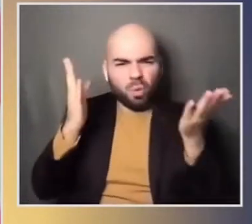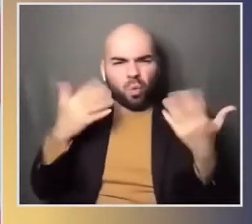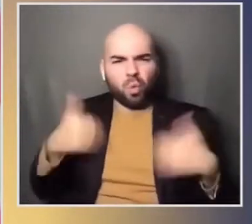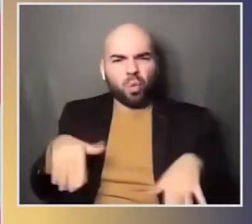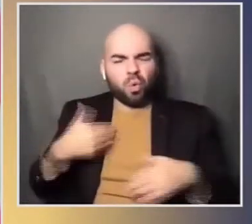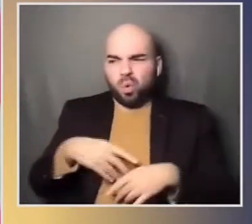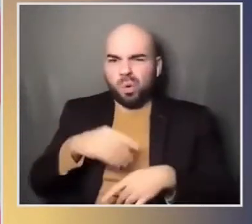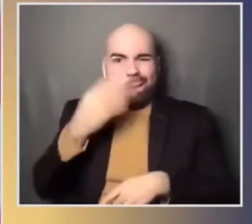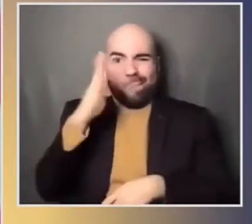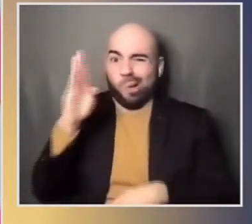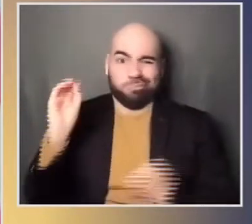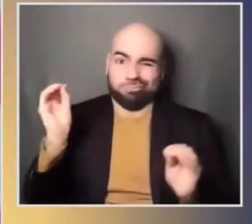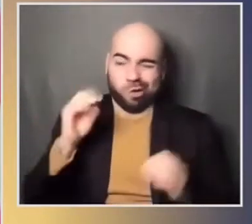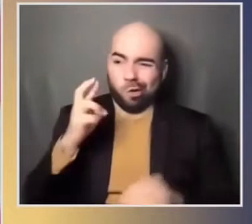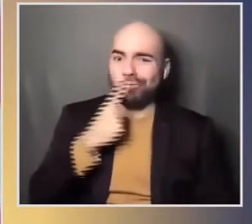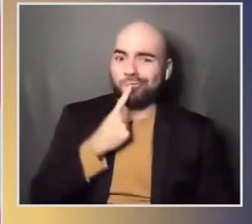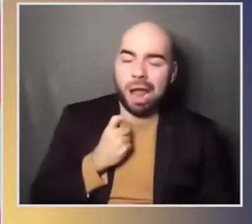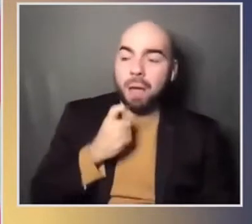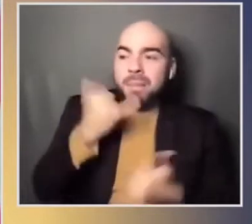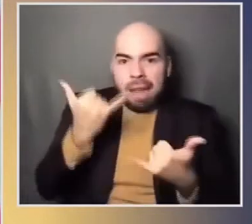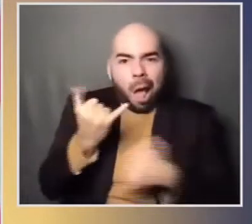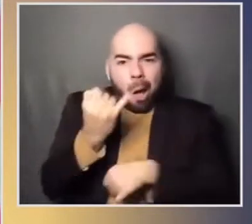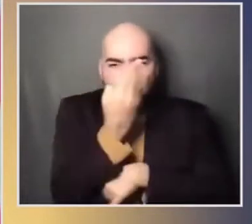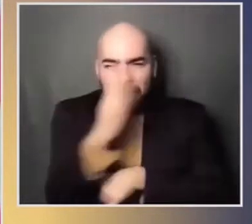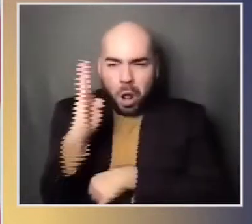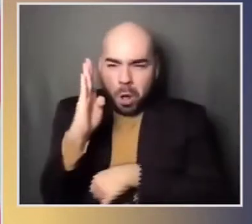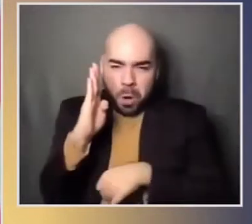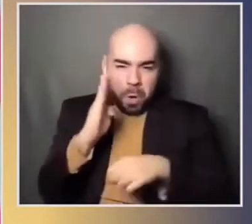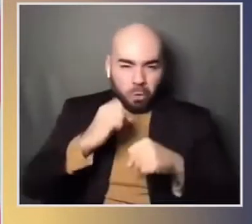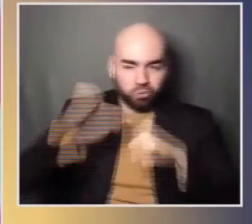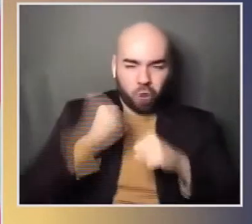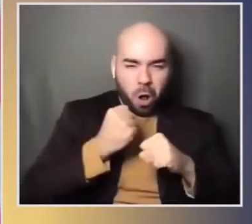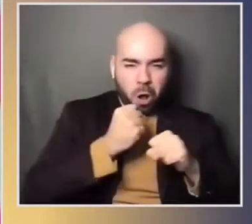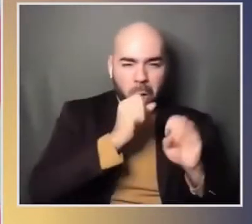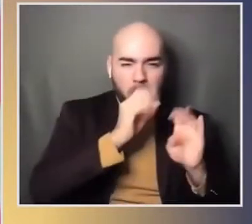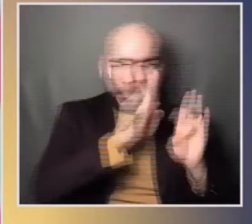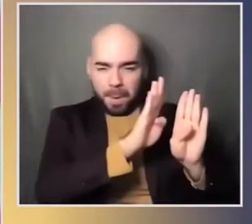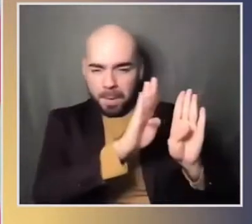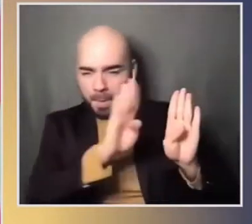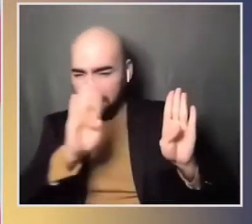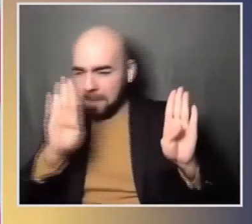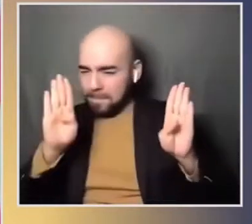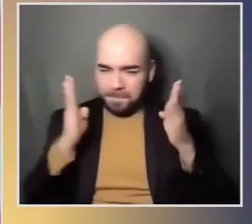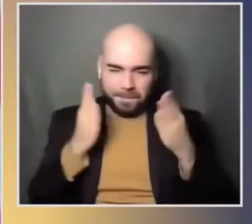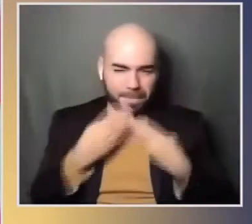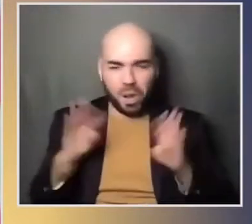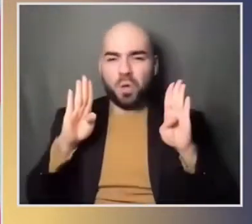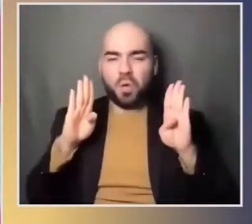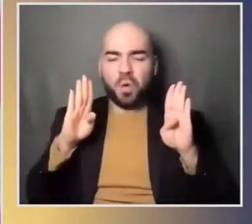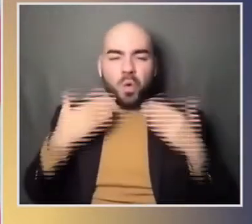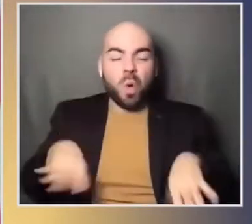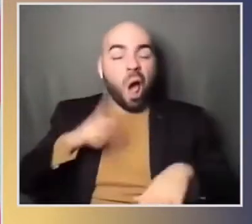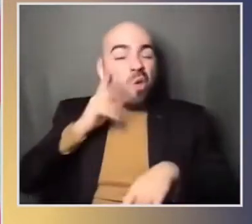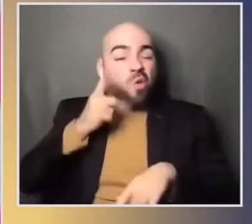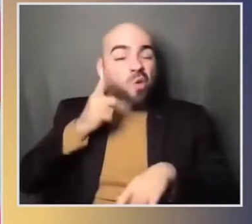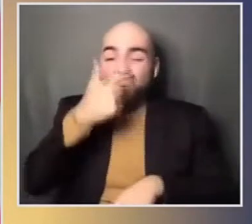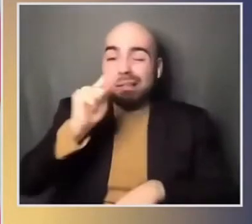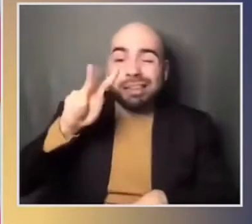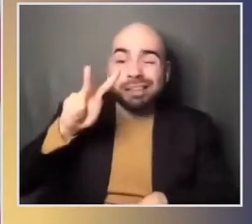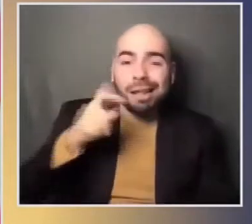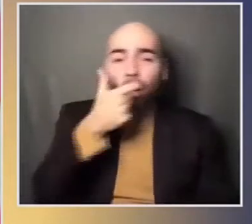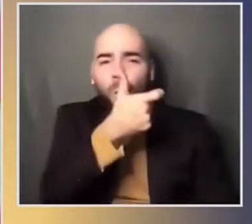made in joe political heaven musk fears the biden presidency will mean more pressure and more sanctions